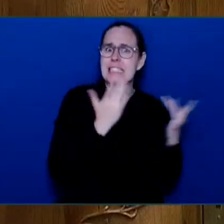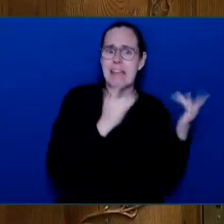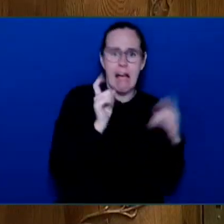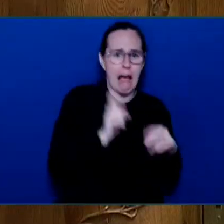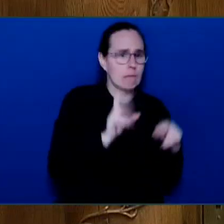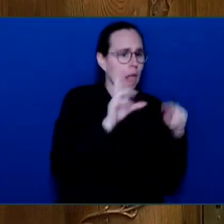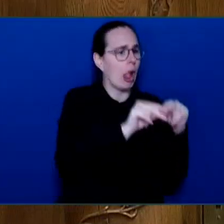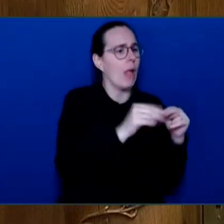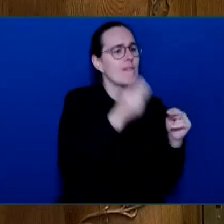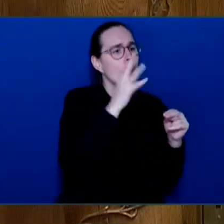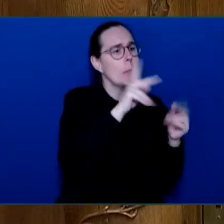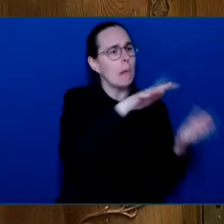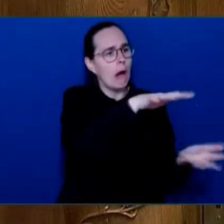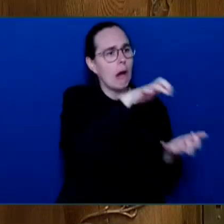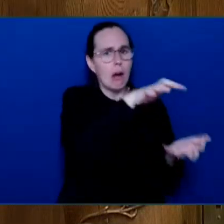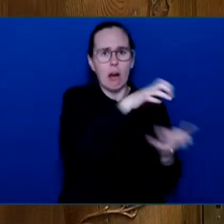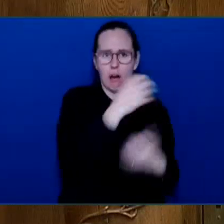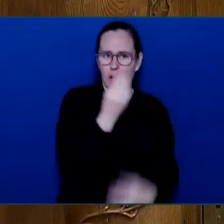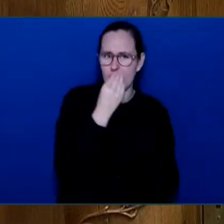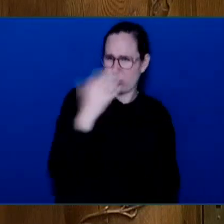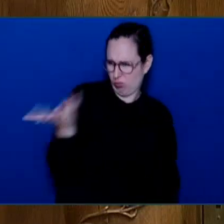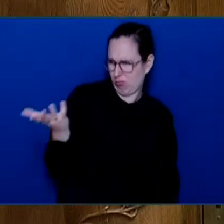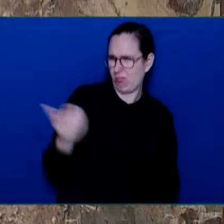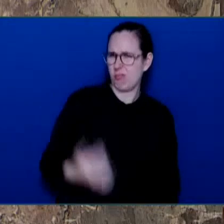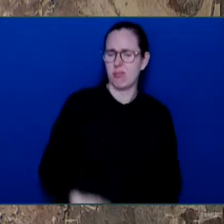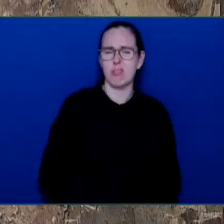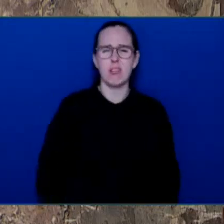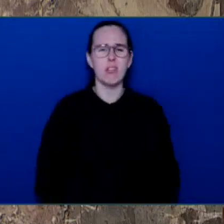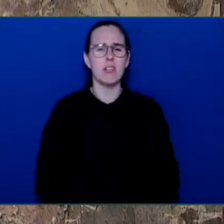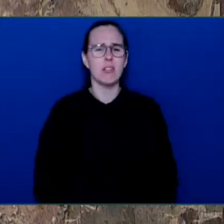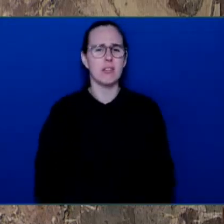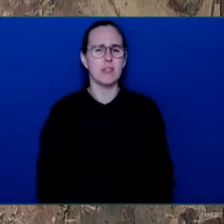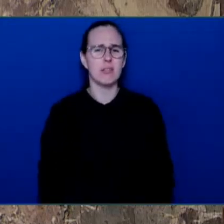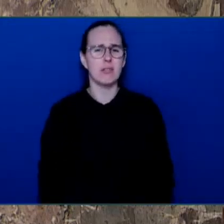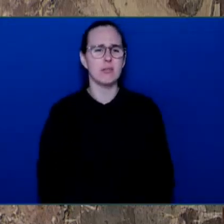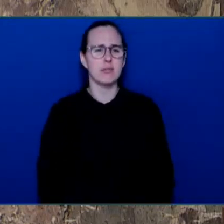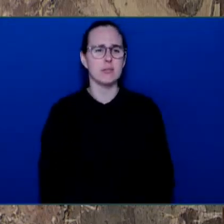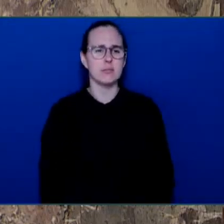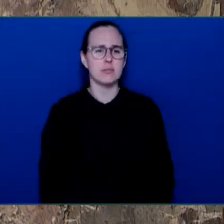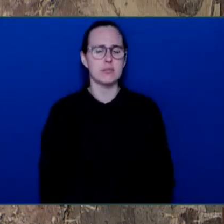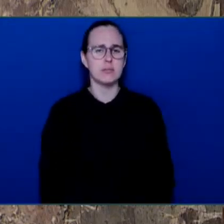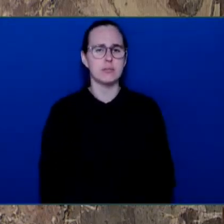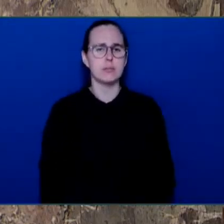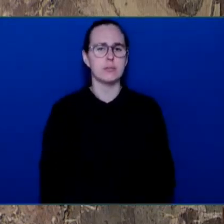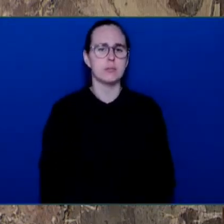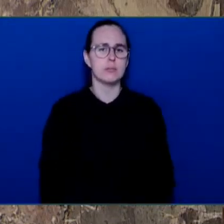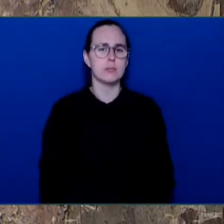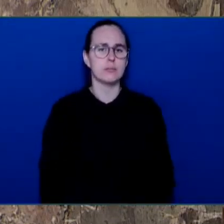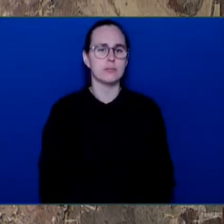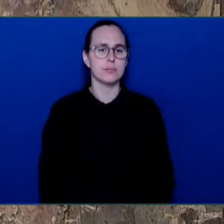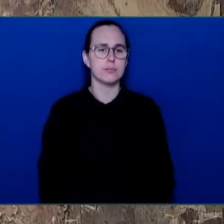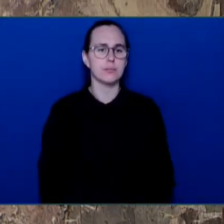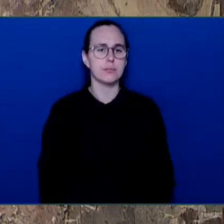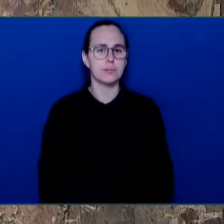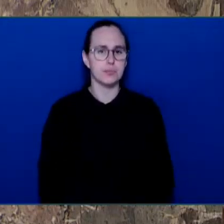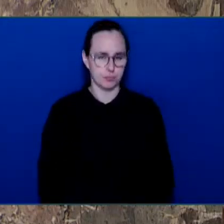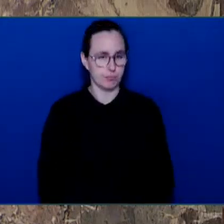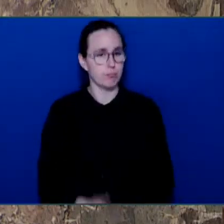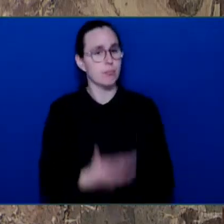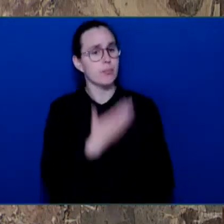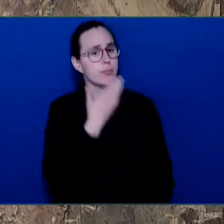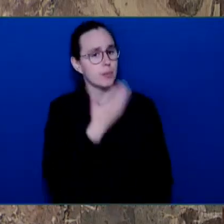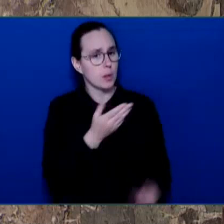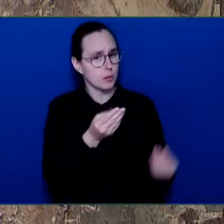of Enviament. Thank you very much, Mr. Speaker. British Columbians have made it absolutely clear that they are